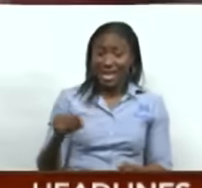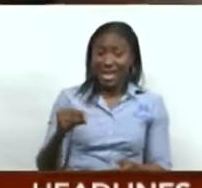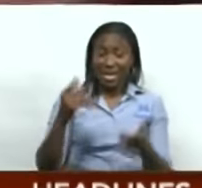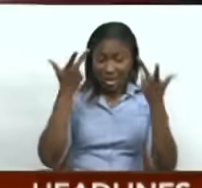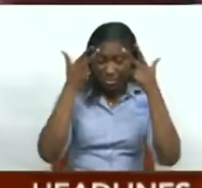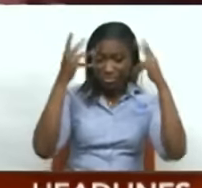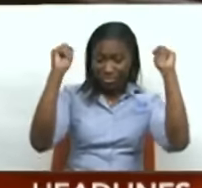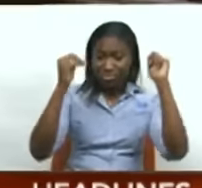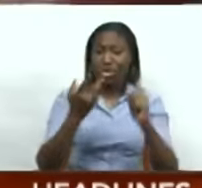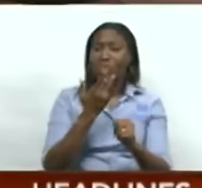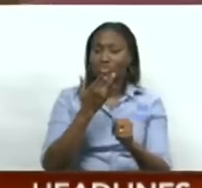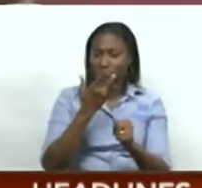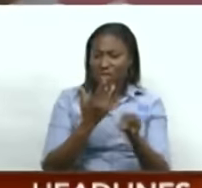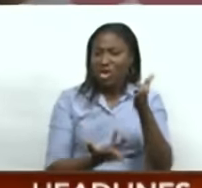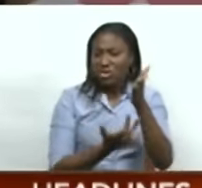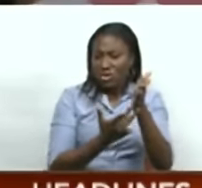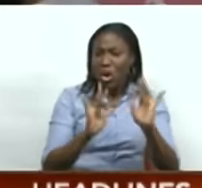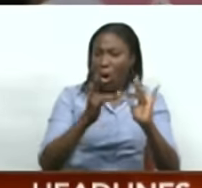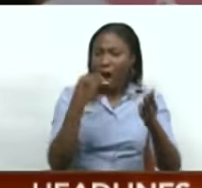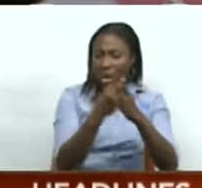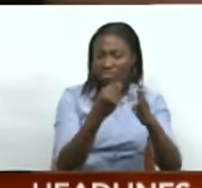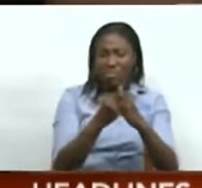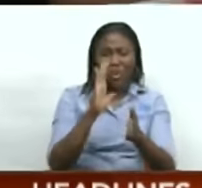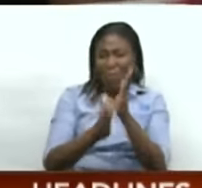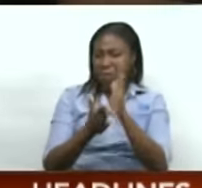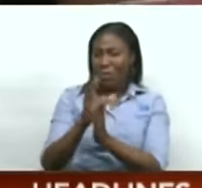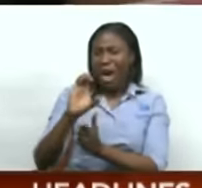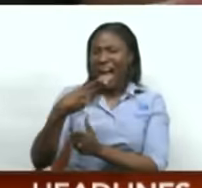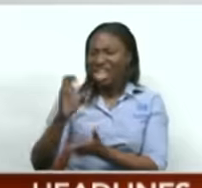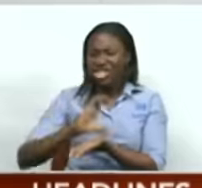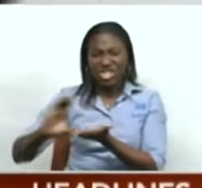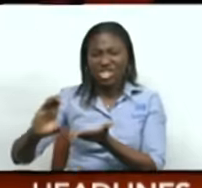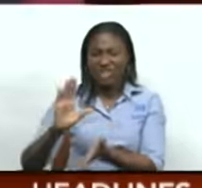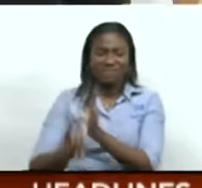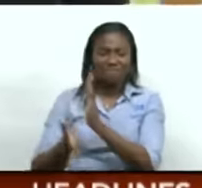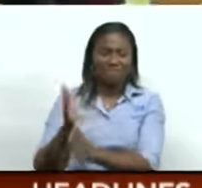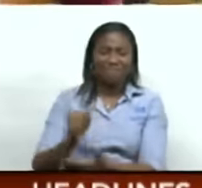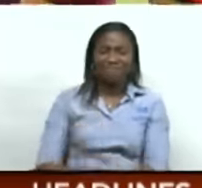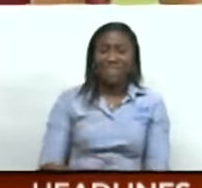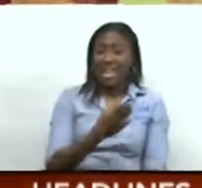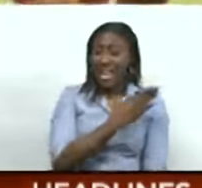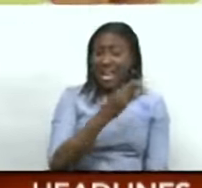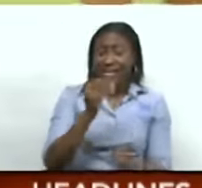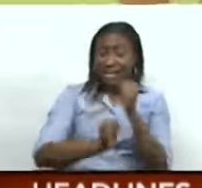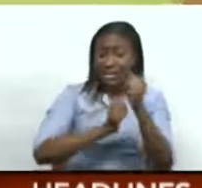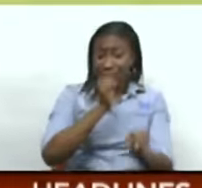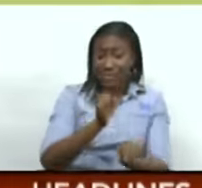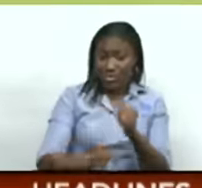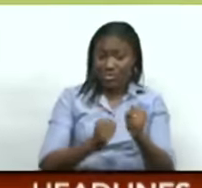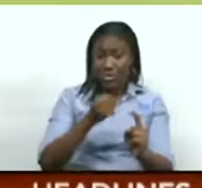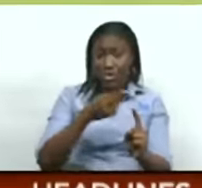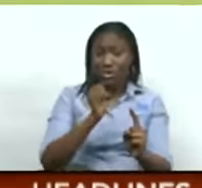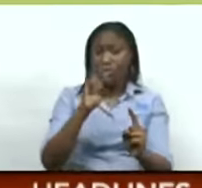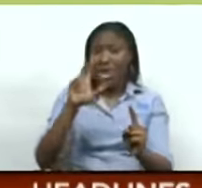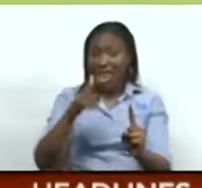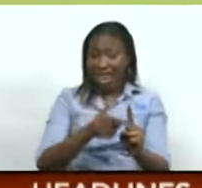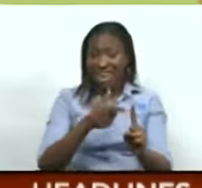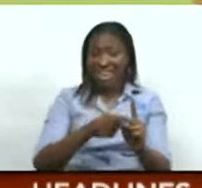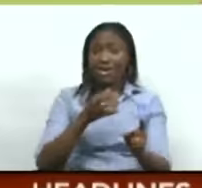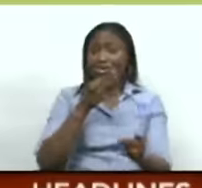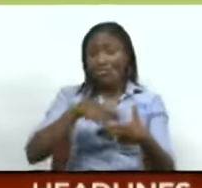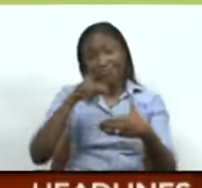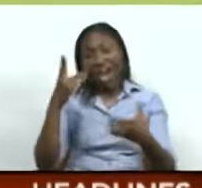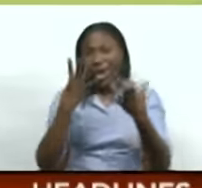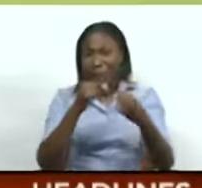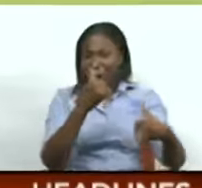ATMs, the Prime Minister is advocating for a cashless society. In sport, this one's for Sunil Narayan. TNT Red Force